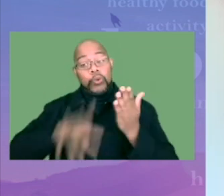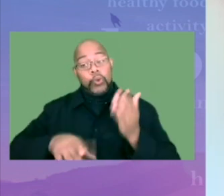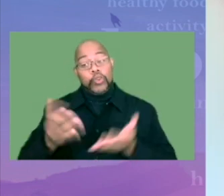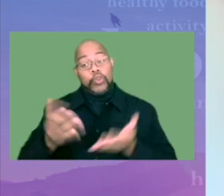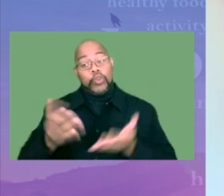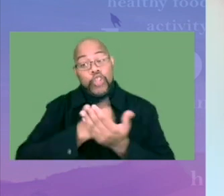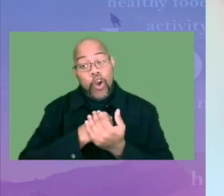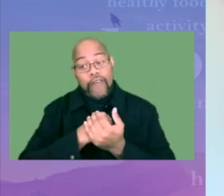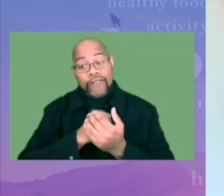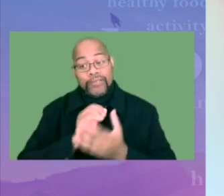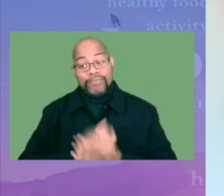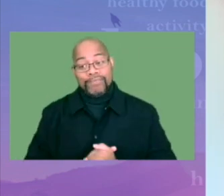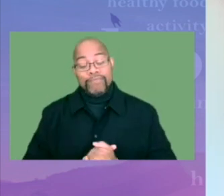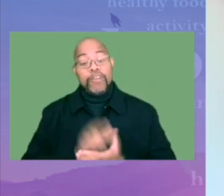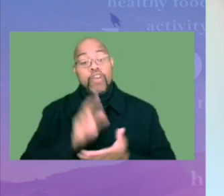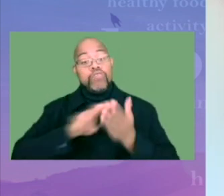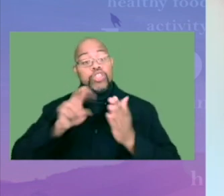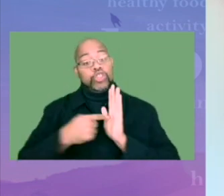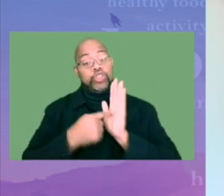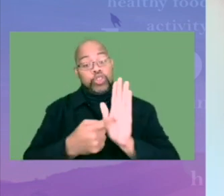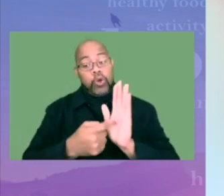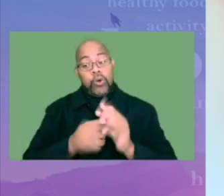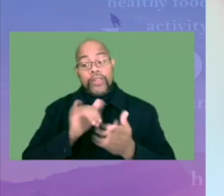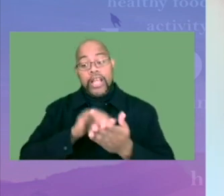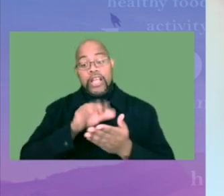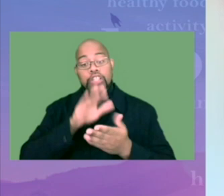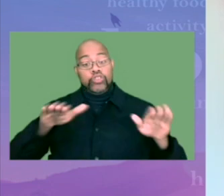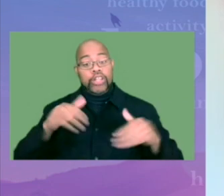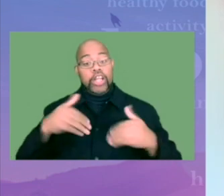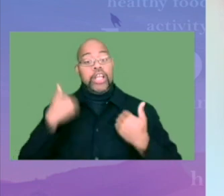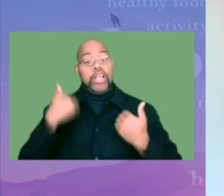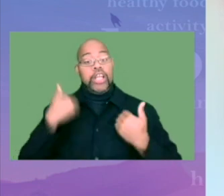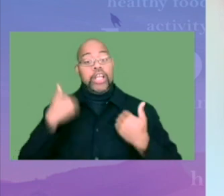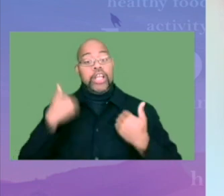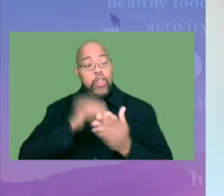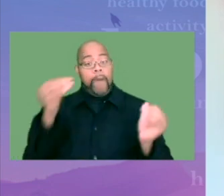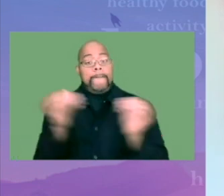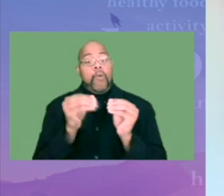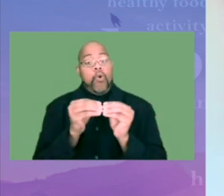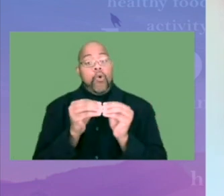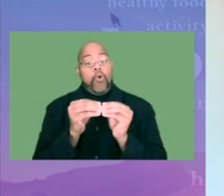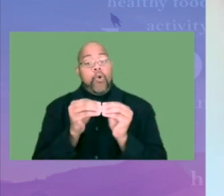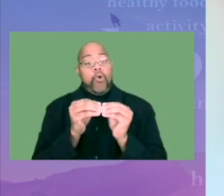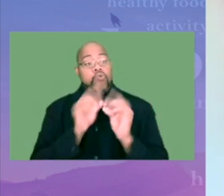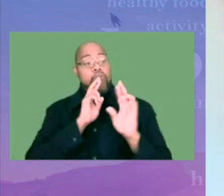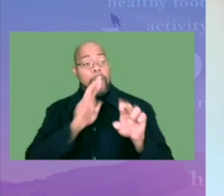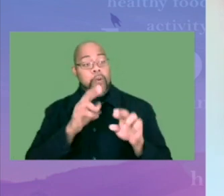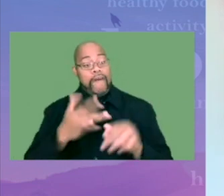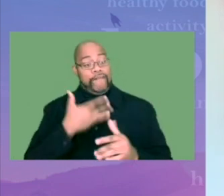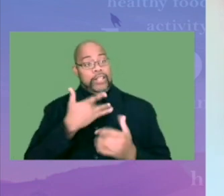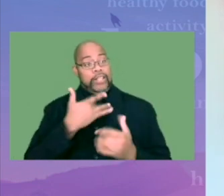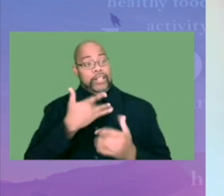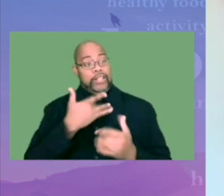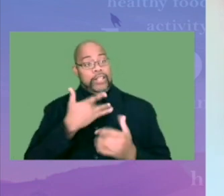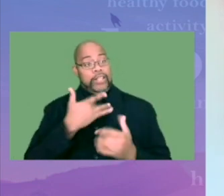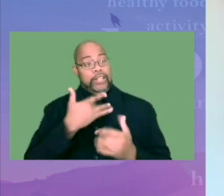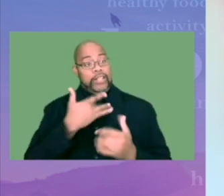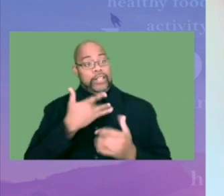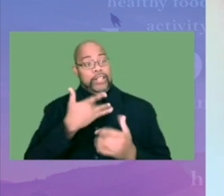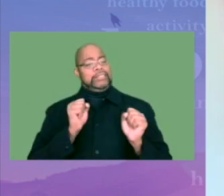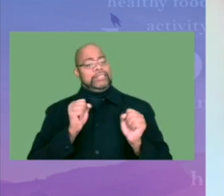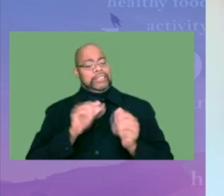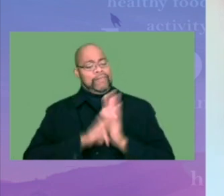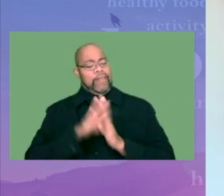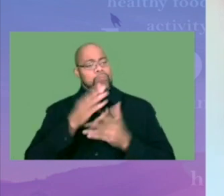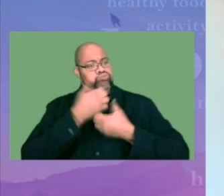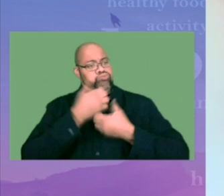this is what students deserve. Research shows that children and young people learn more, report feeling